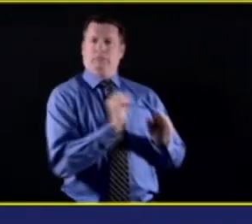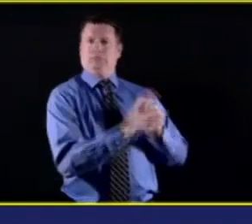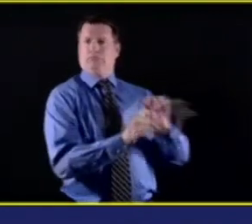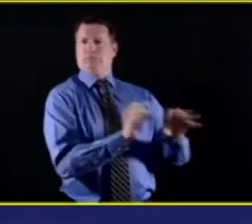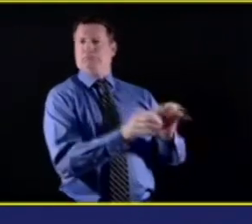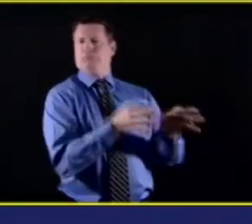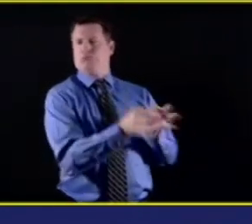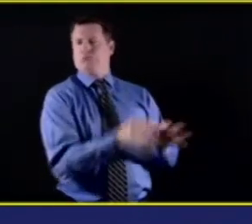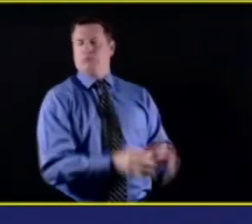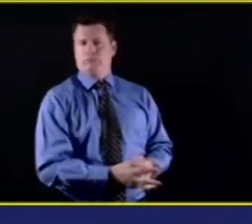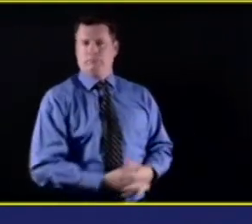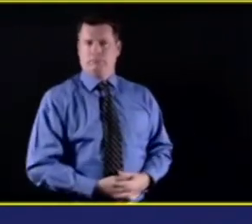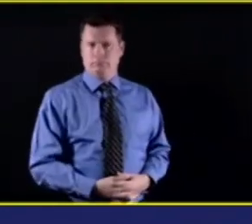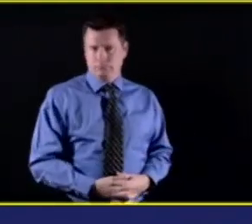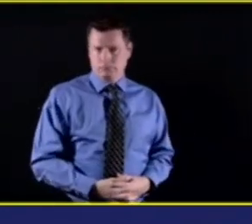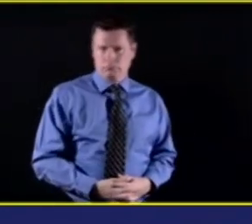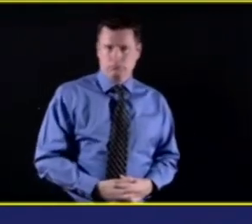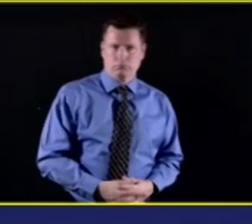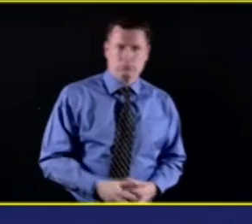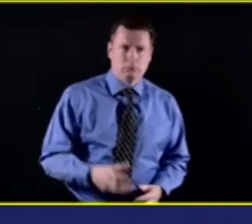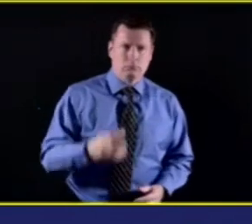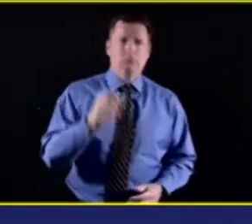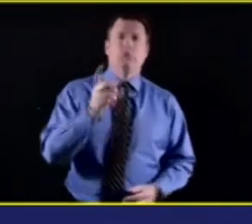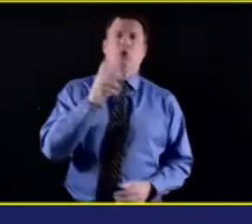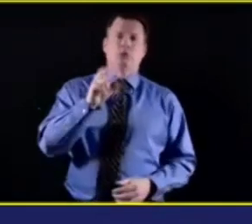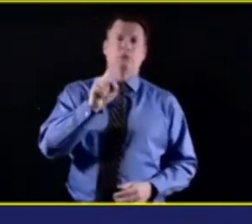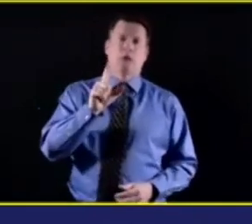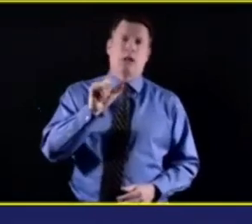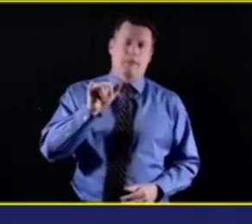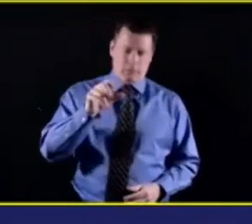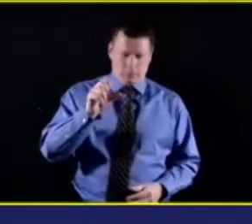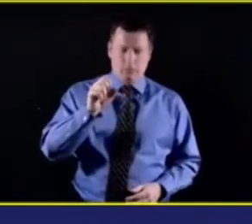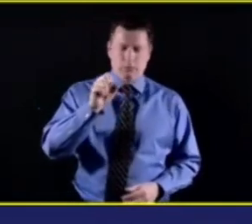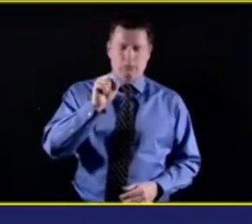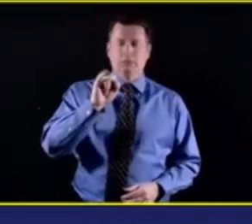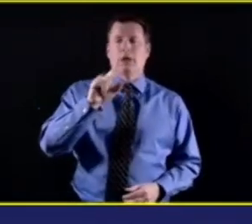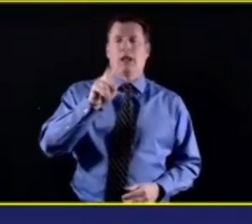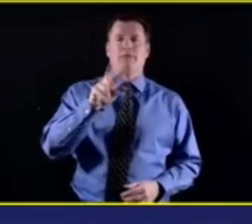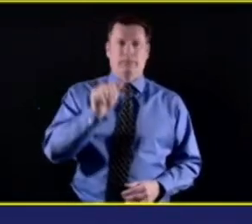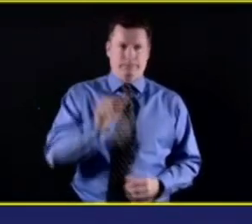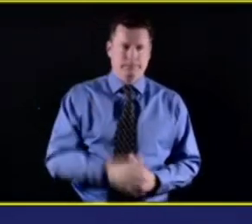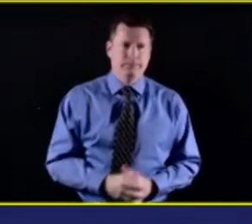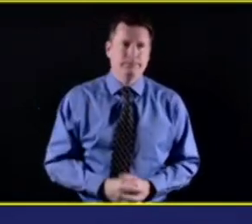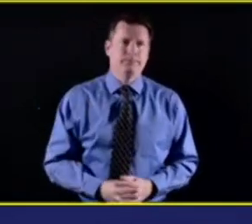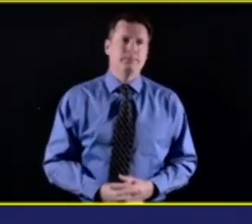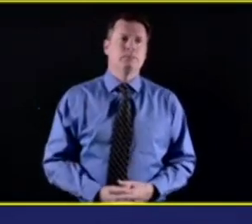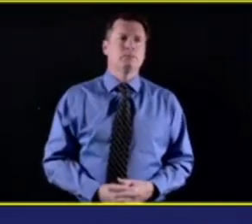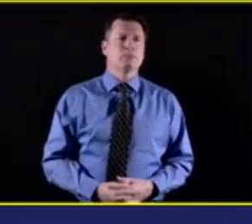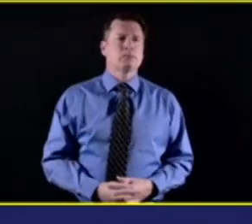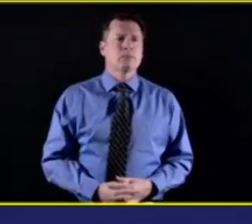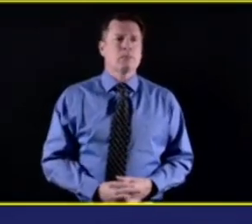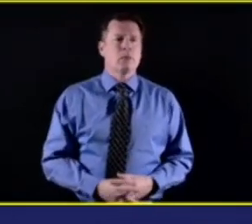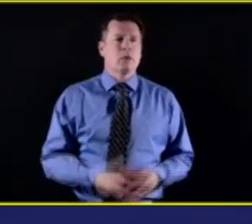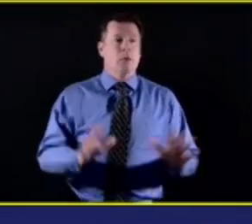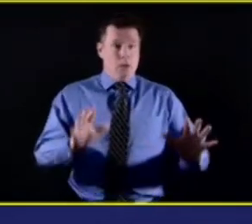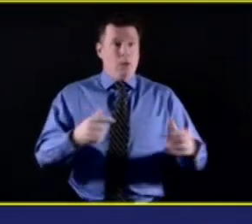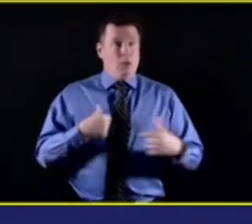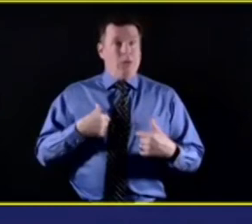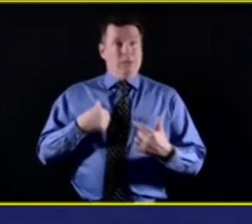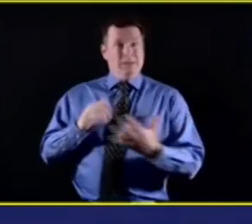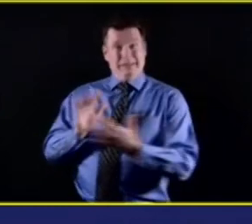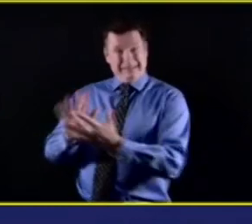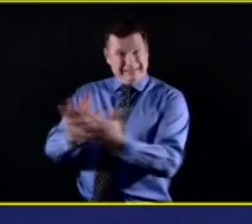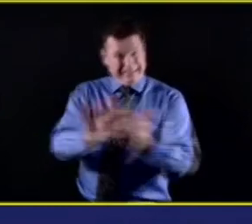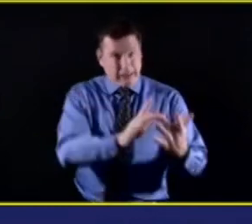providing our current patients with resources but, you know, linking to the community is we have a stronger